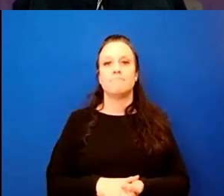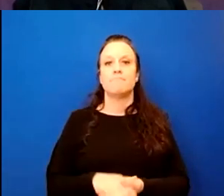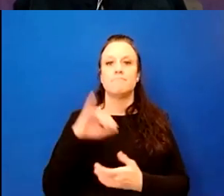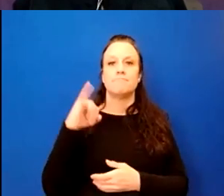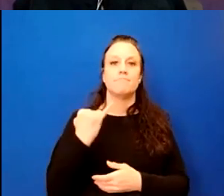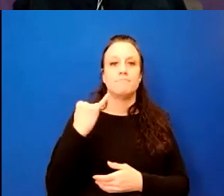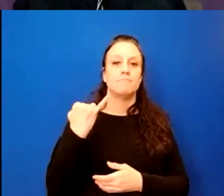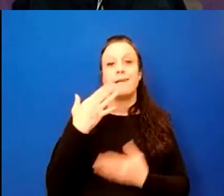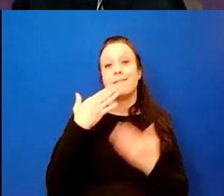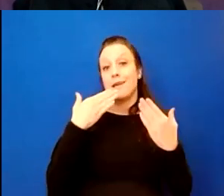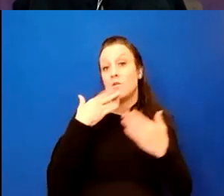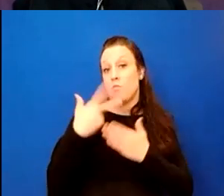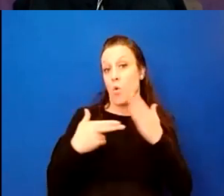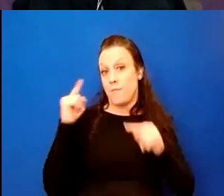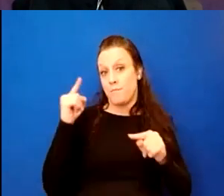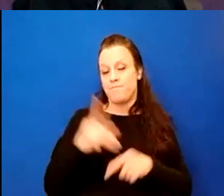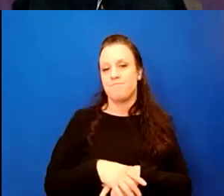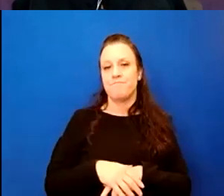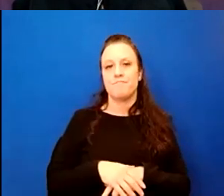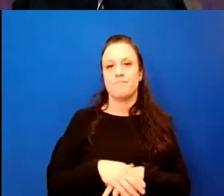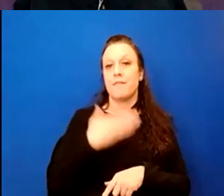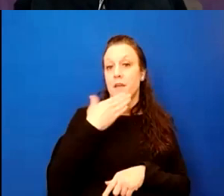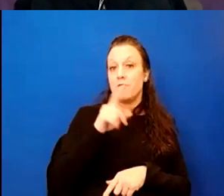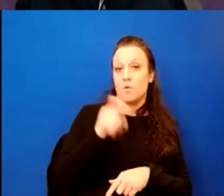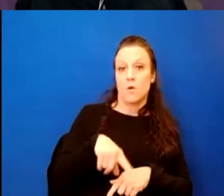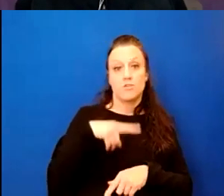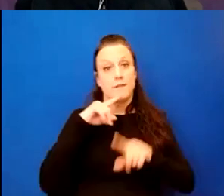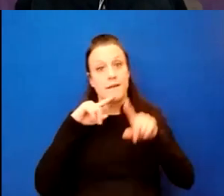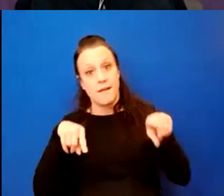All right. Thank you both. Thank you for the question and the answers.